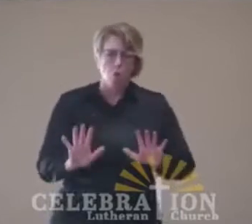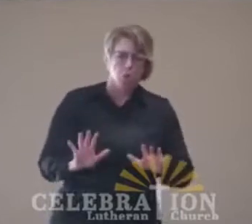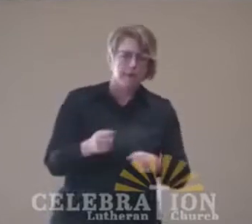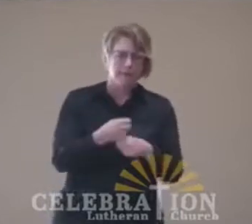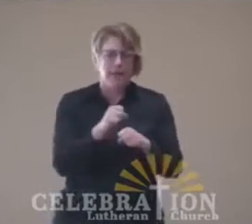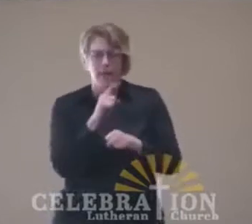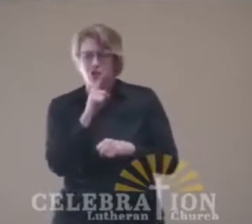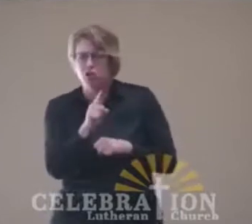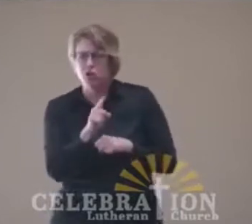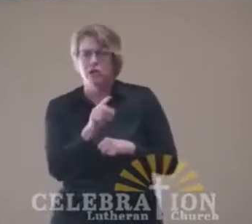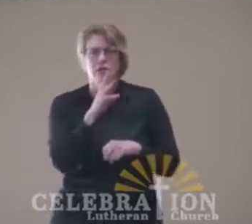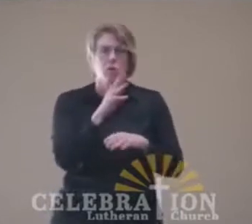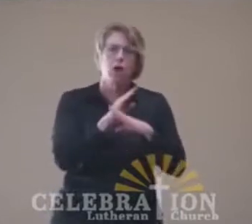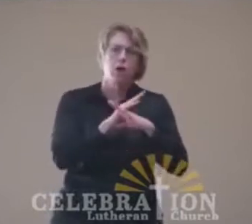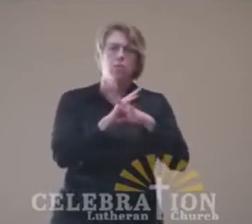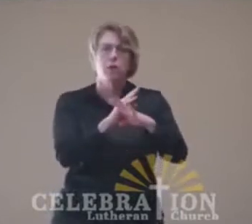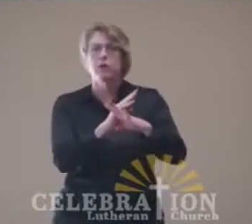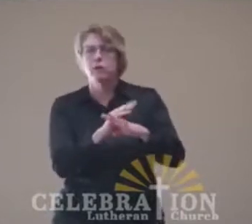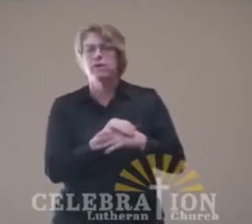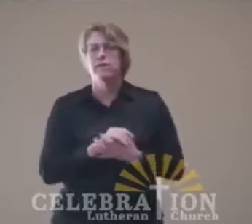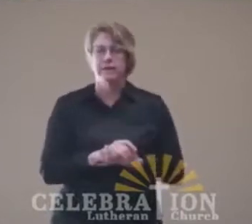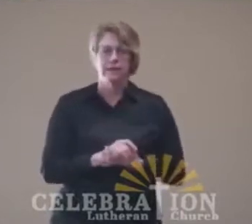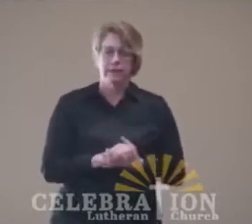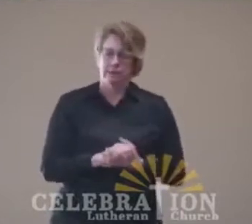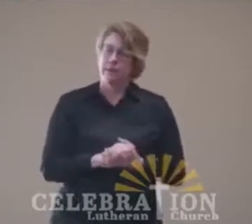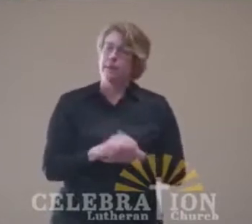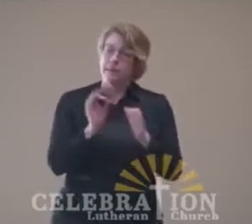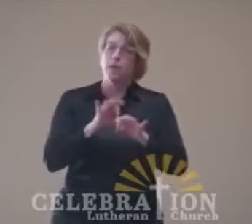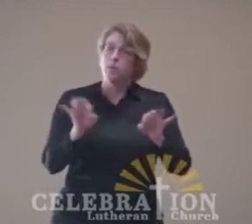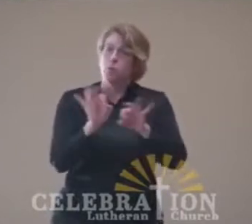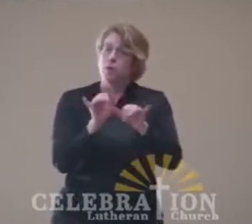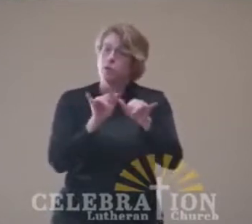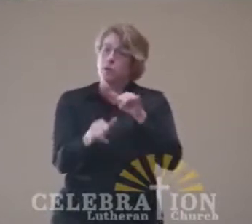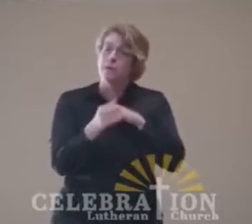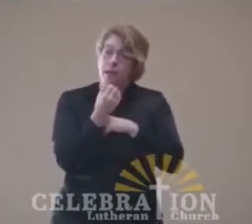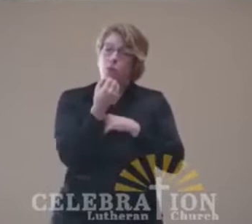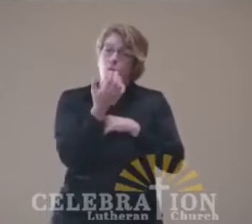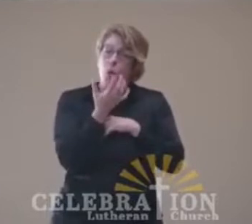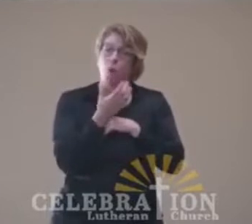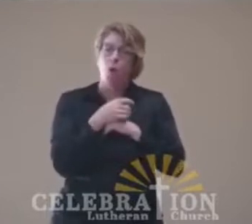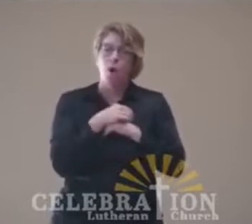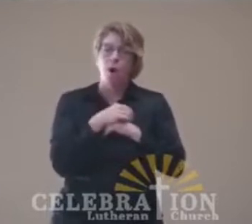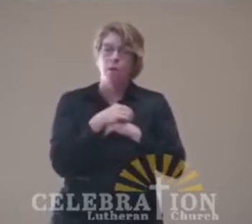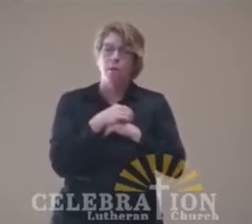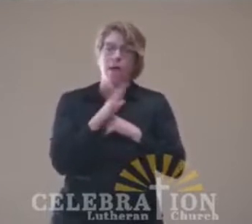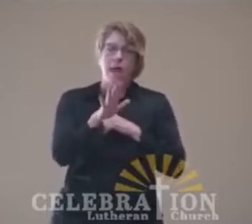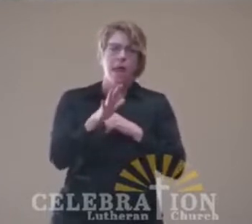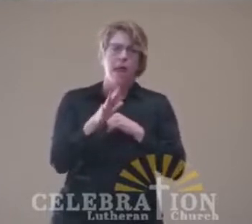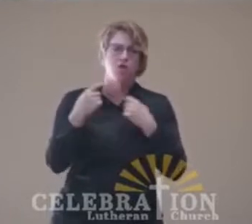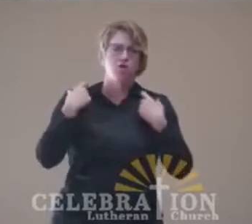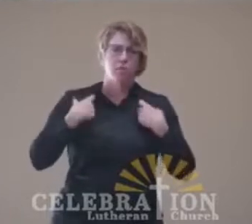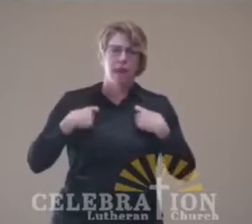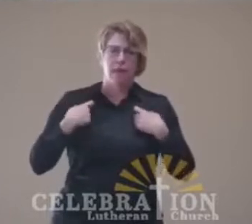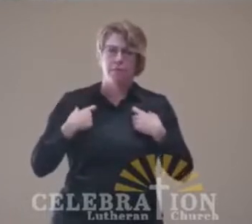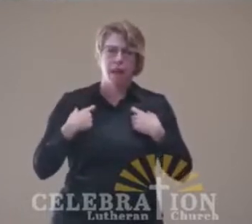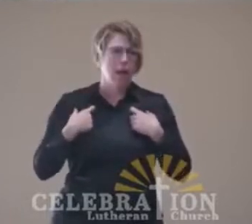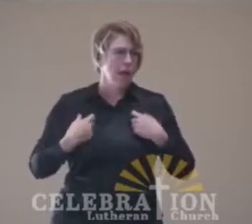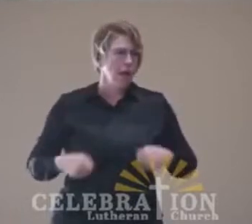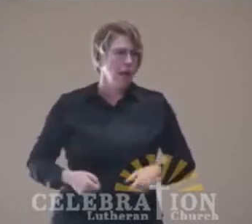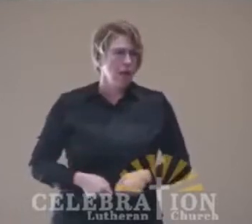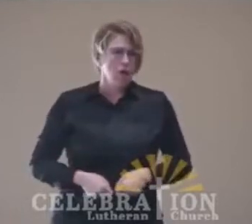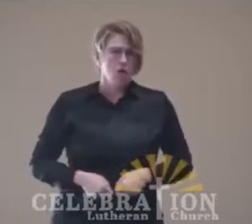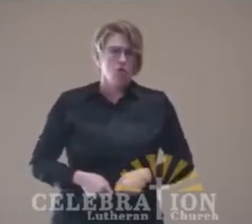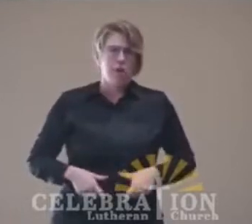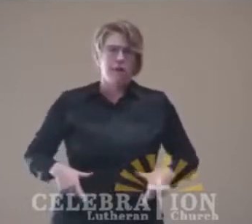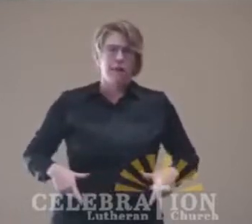waterproof, because, you know, in Alaska, warmth is important there. And you unclip your pack, just in case you lose